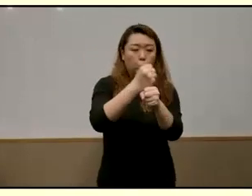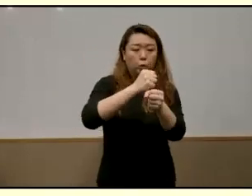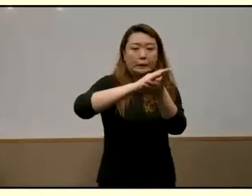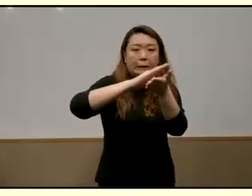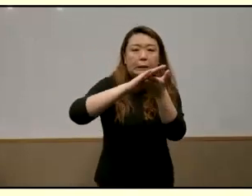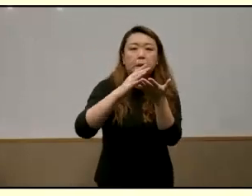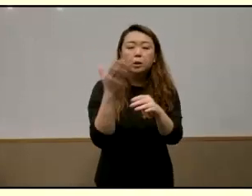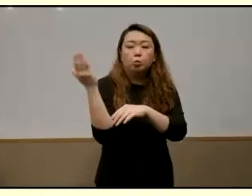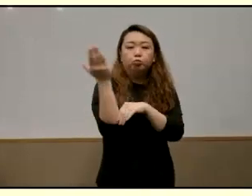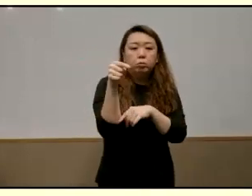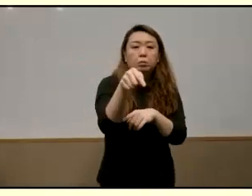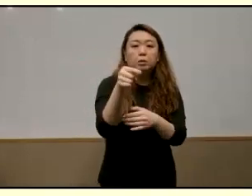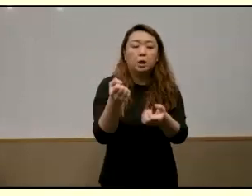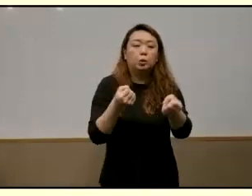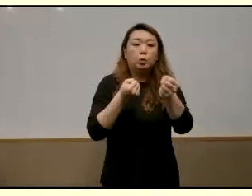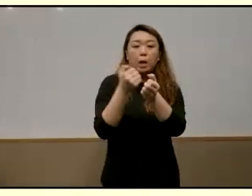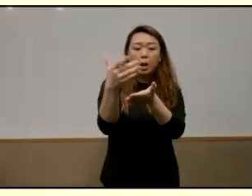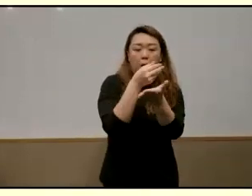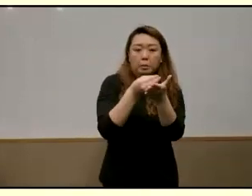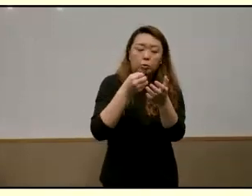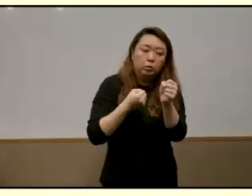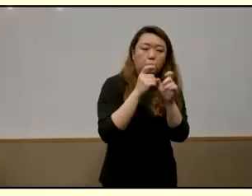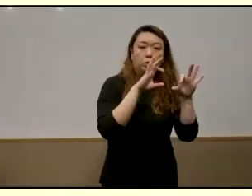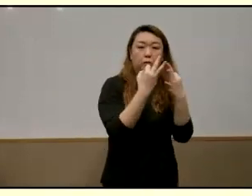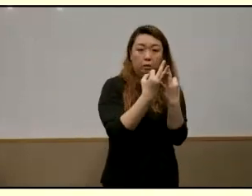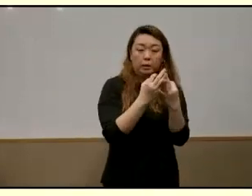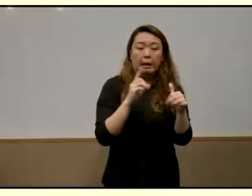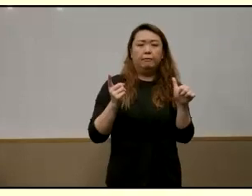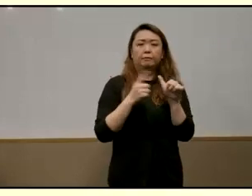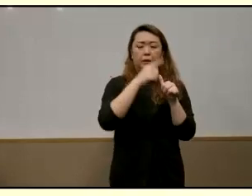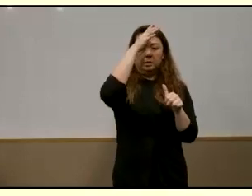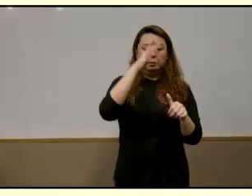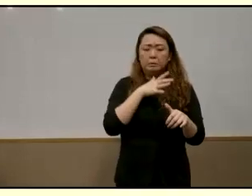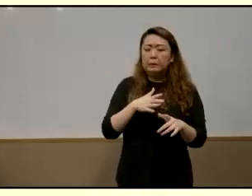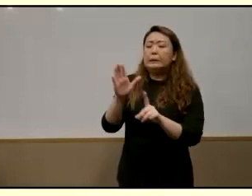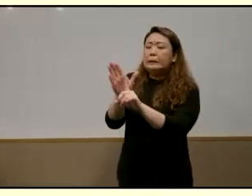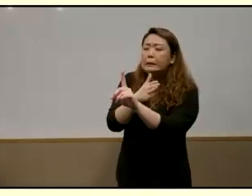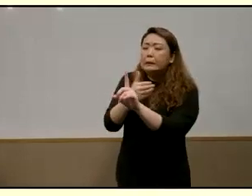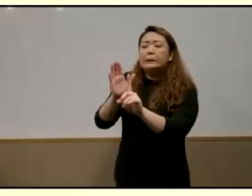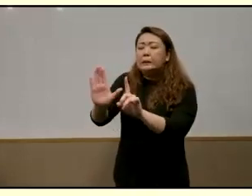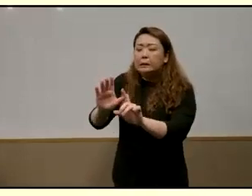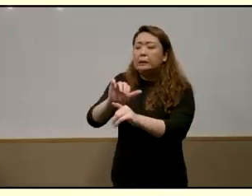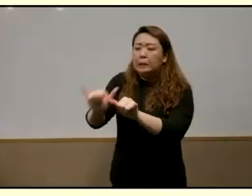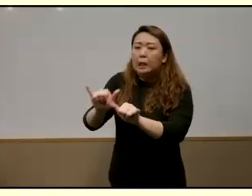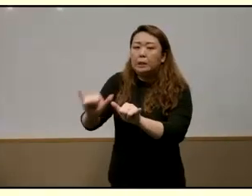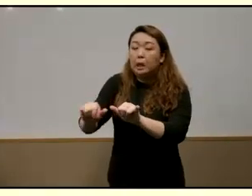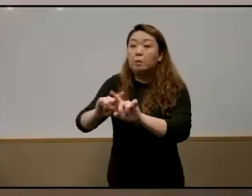initially iu and radzi tried to persuade their son against dropping out but relented when they heard his reasoning